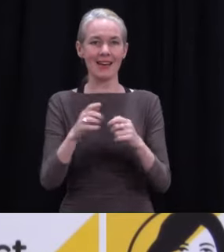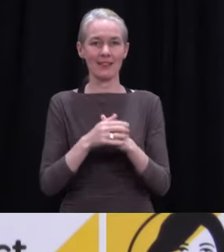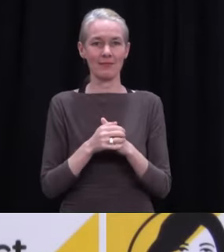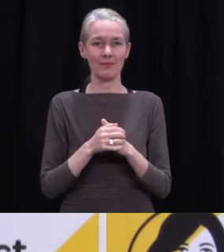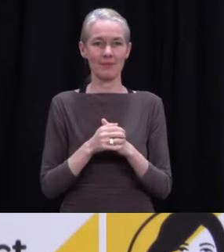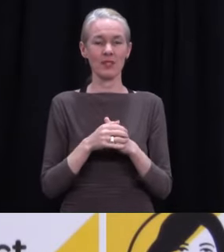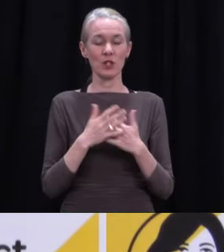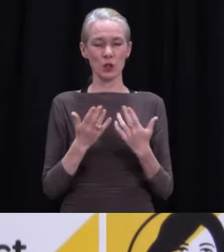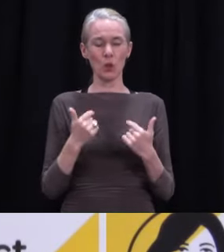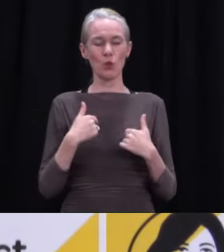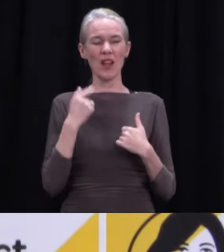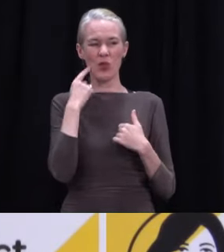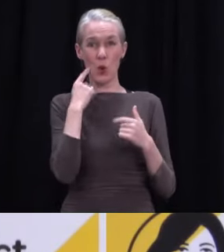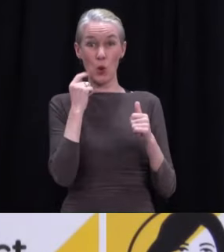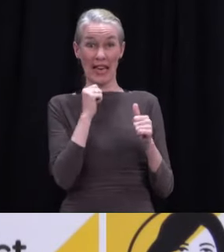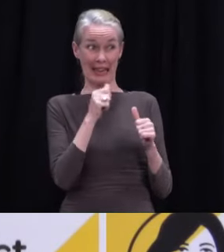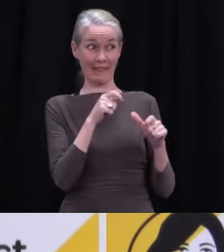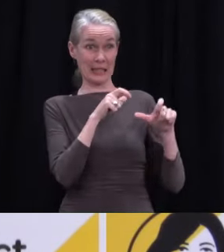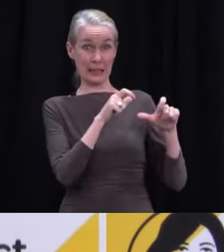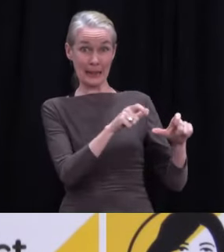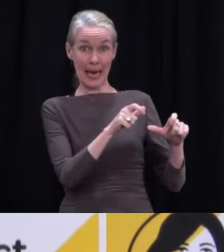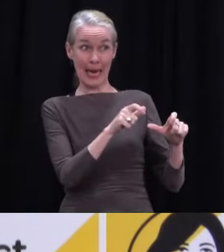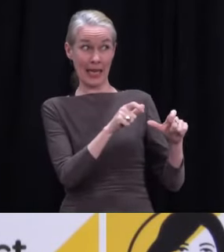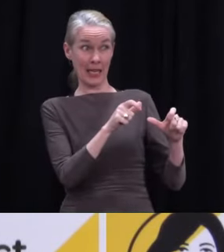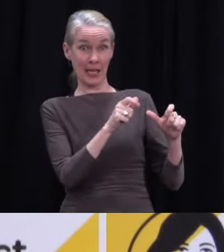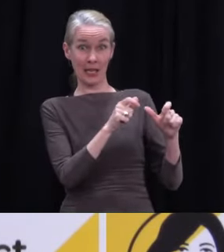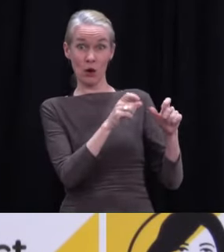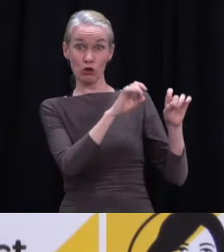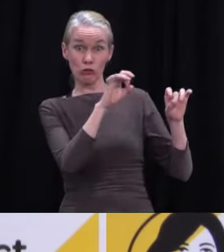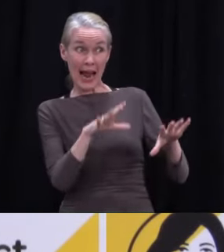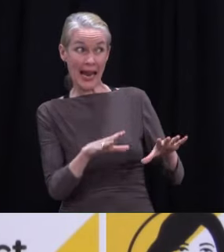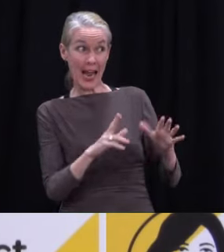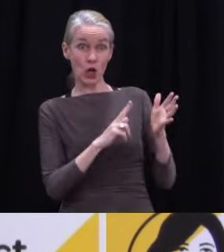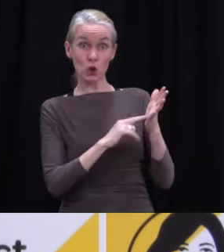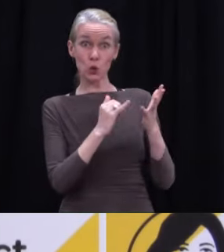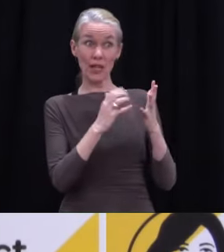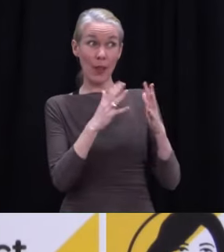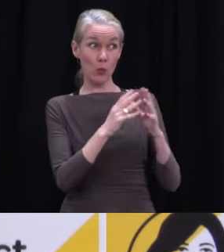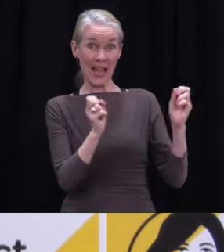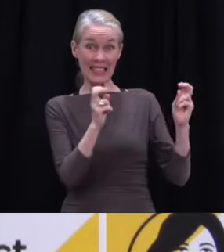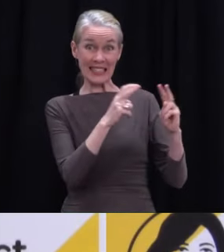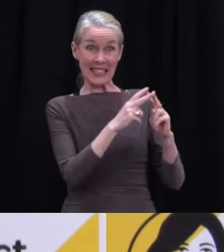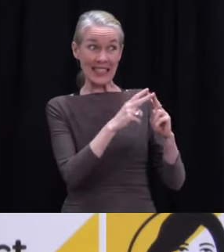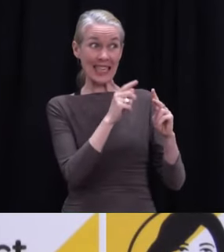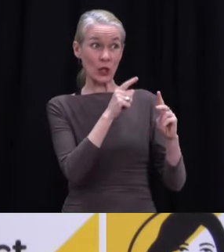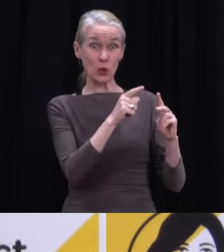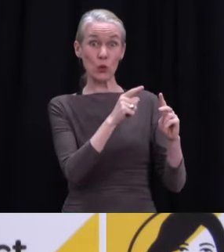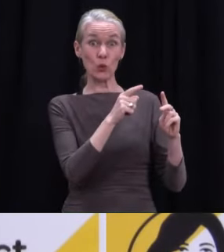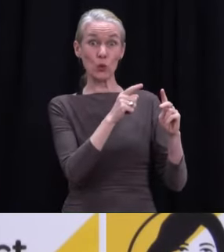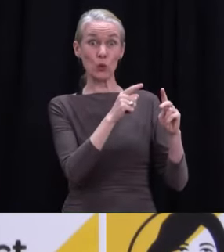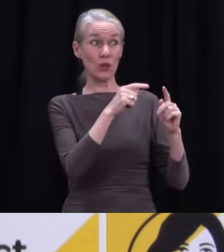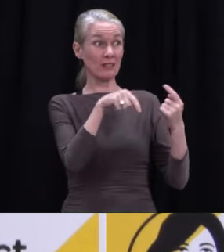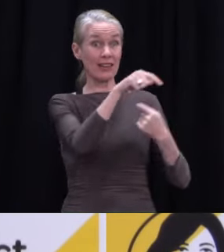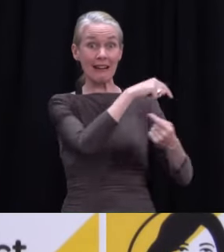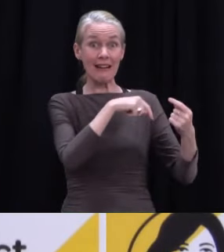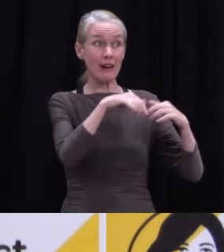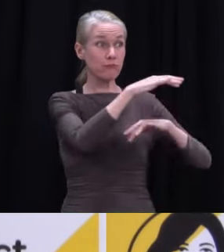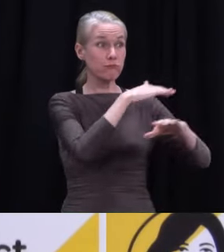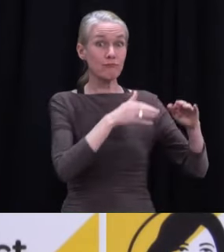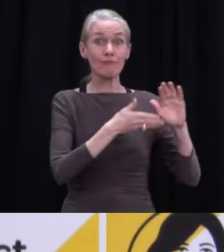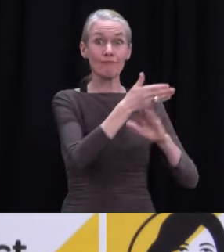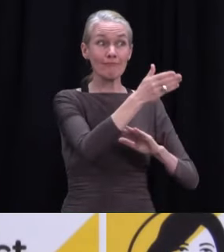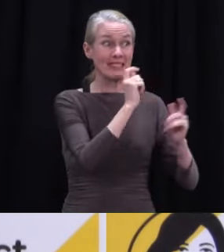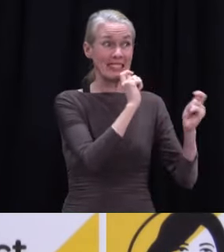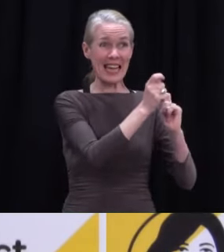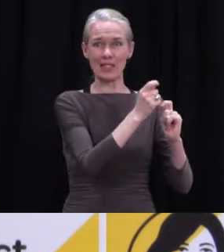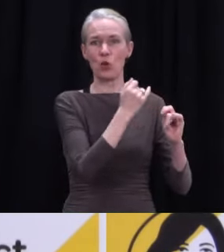greater risk in them going out, being around other people and out in the community, than there was in just staying isolated at home, travelling directly to